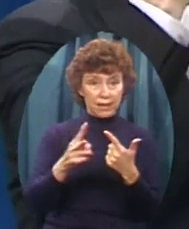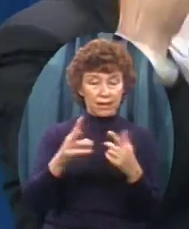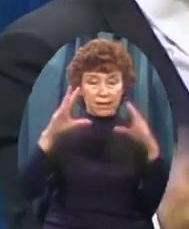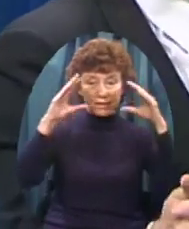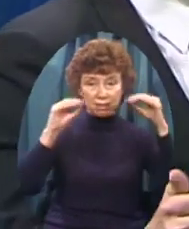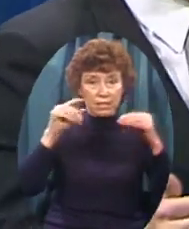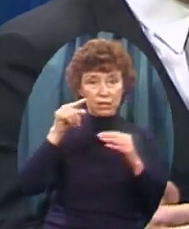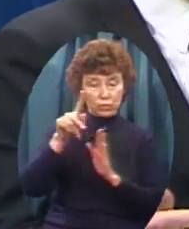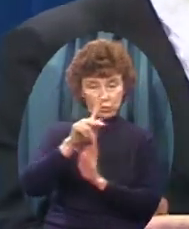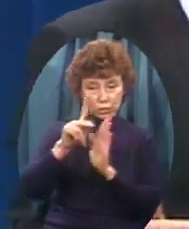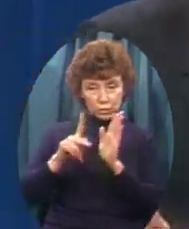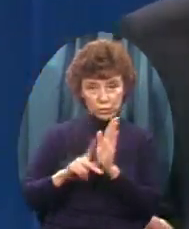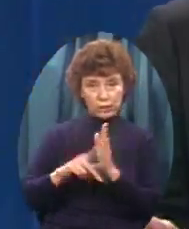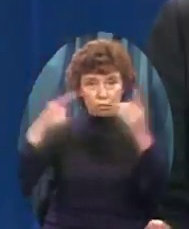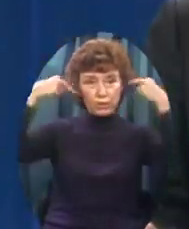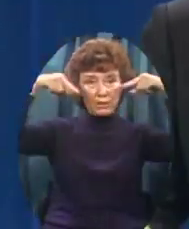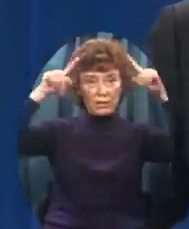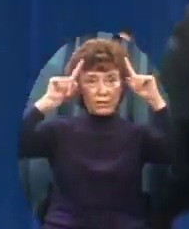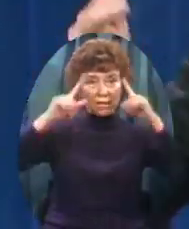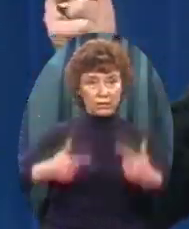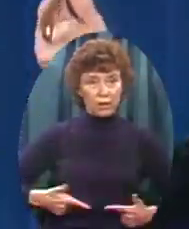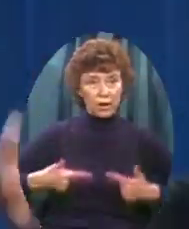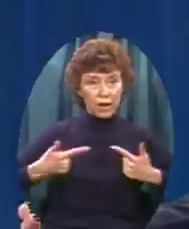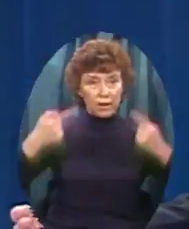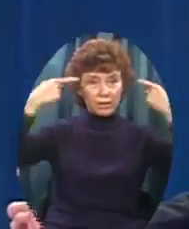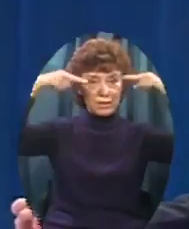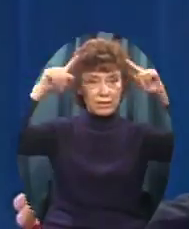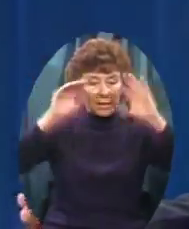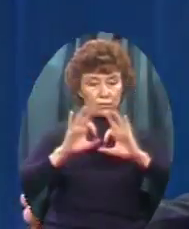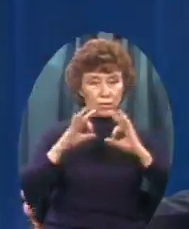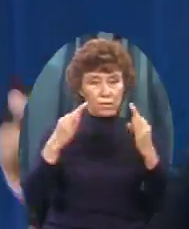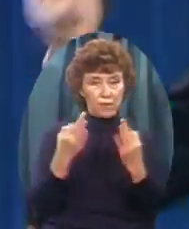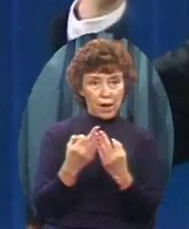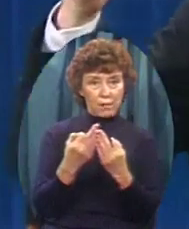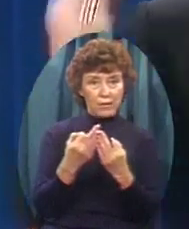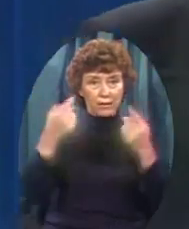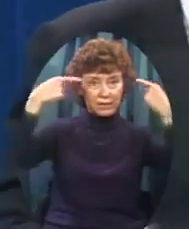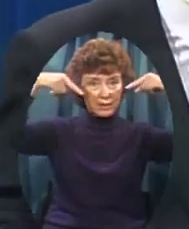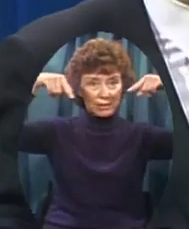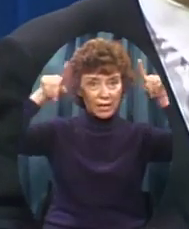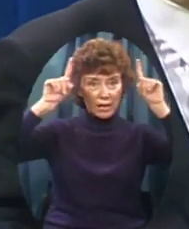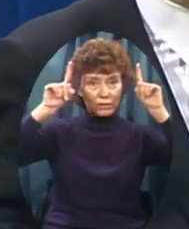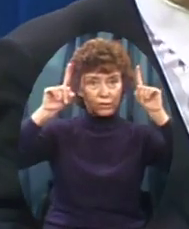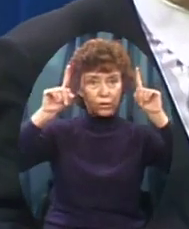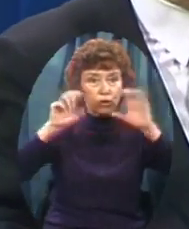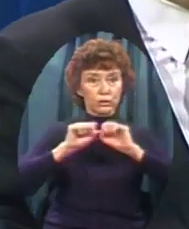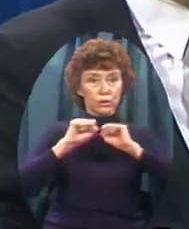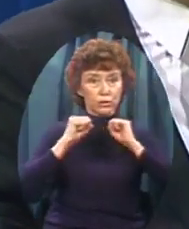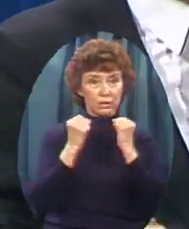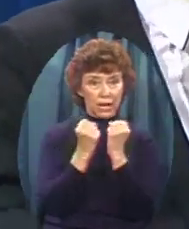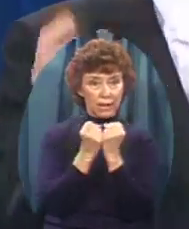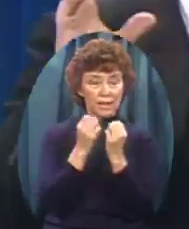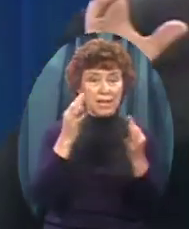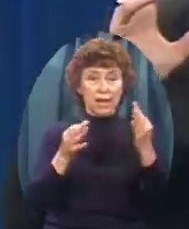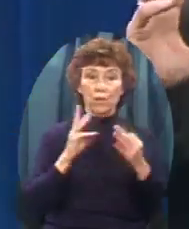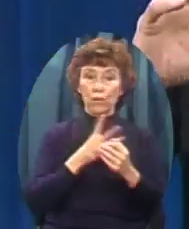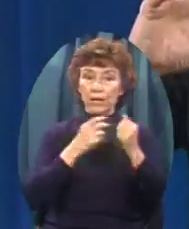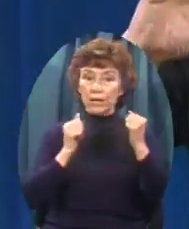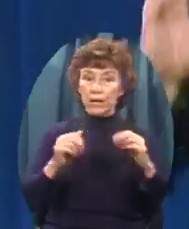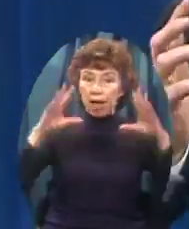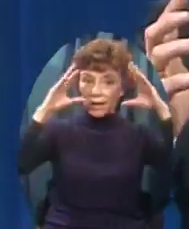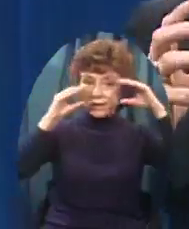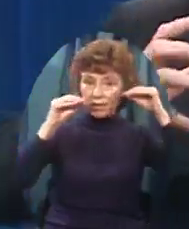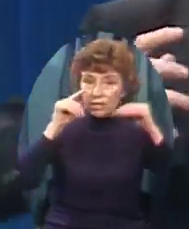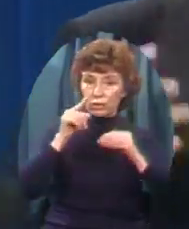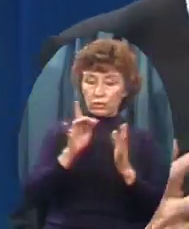Of successful life Successful families A successful society If we can teach you